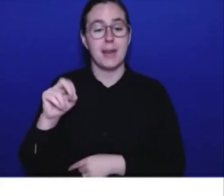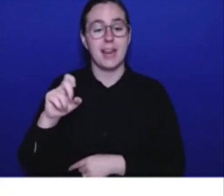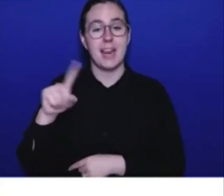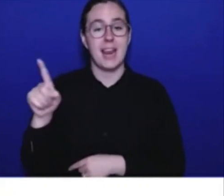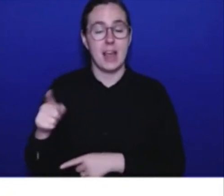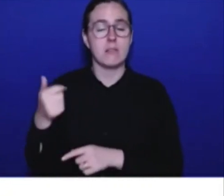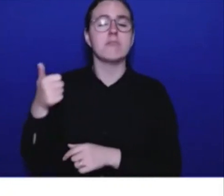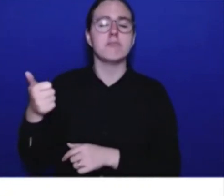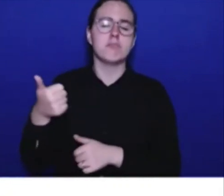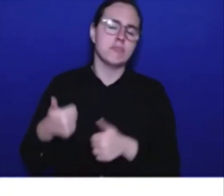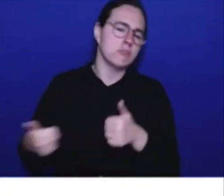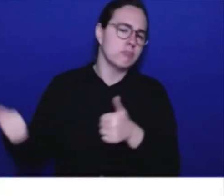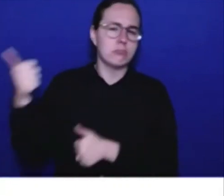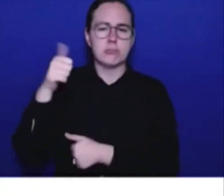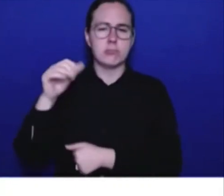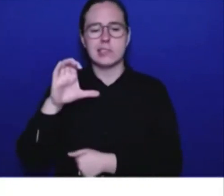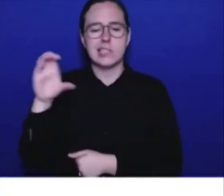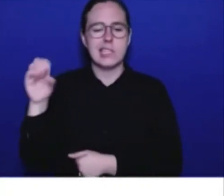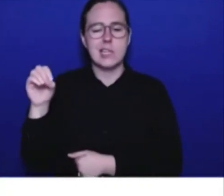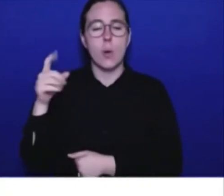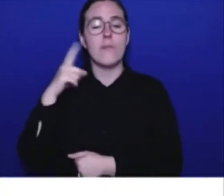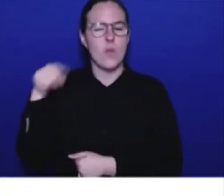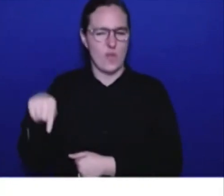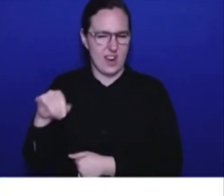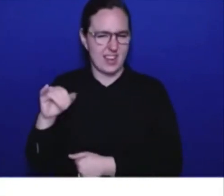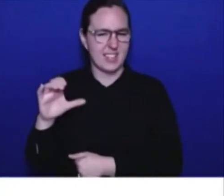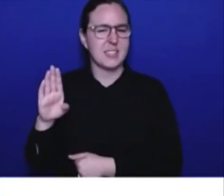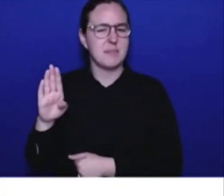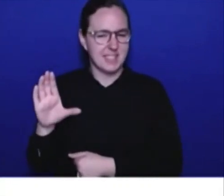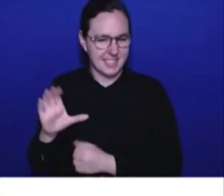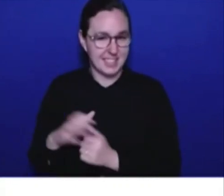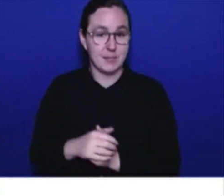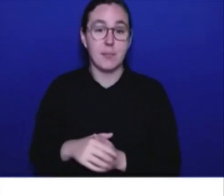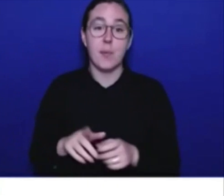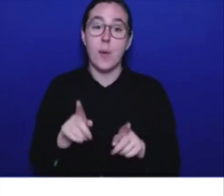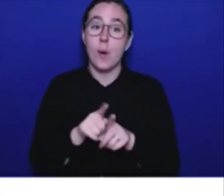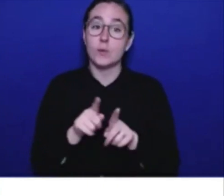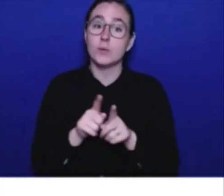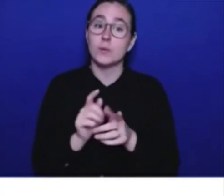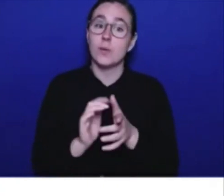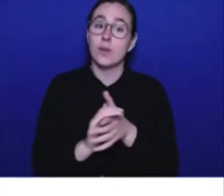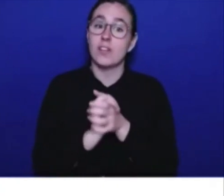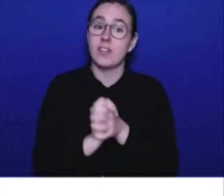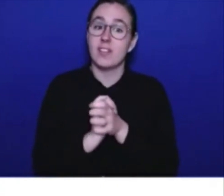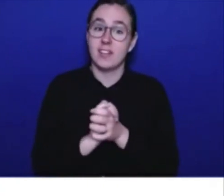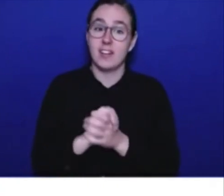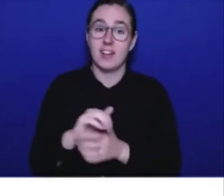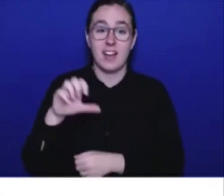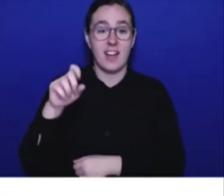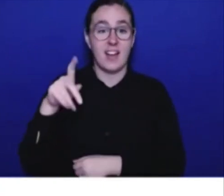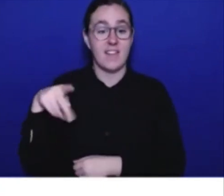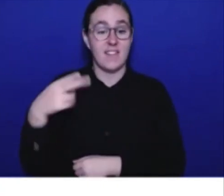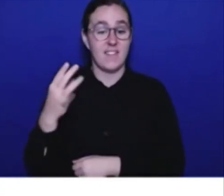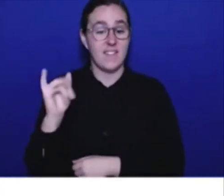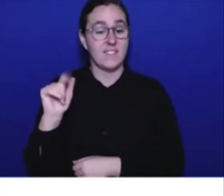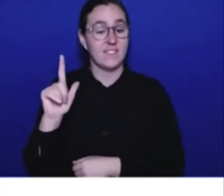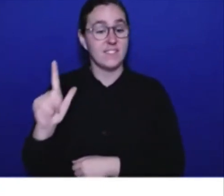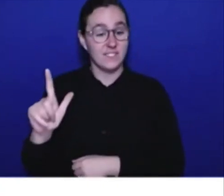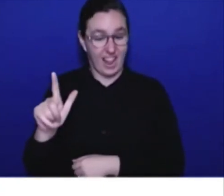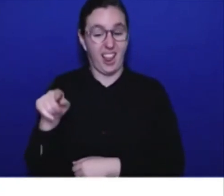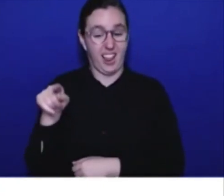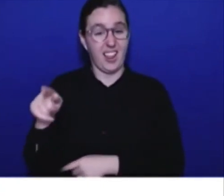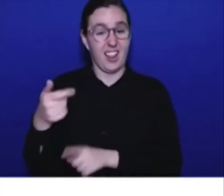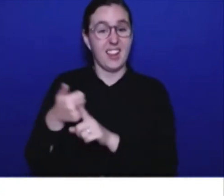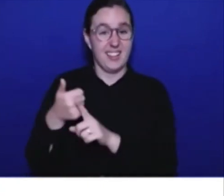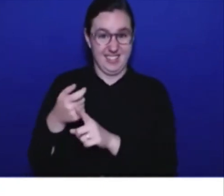Phil Leong. He's the CFO here at ICBC. Now, Phil was recently selected as Business in Vancouver's